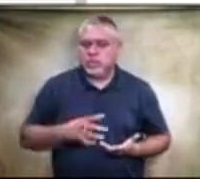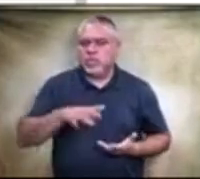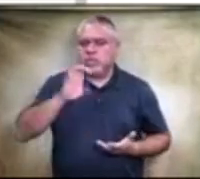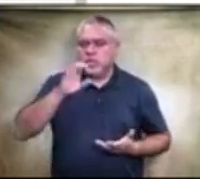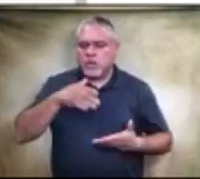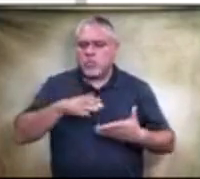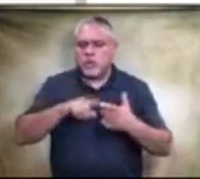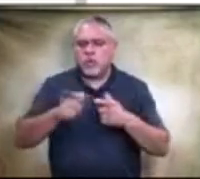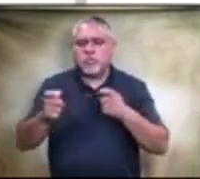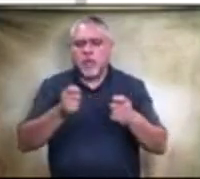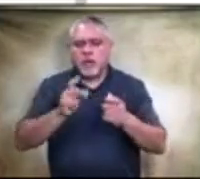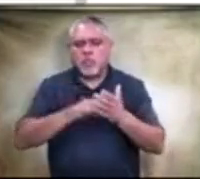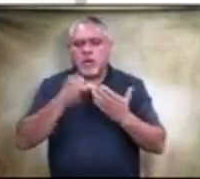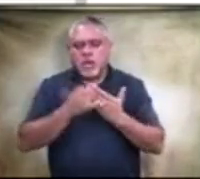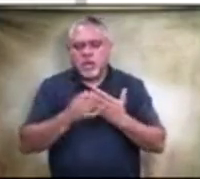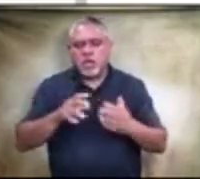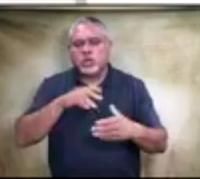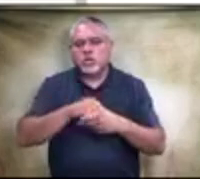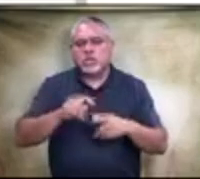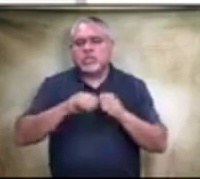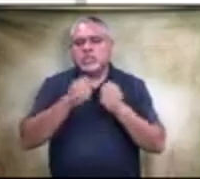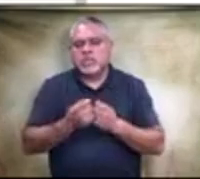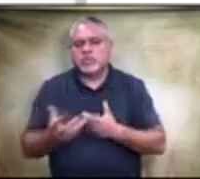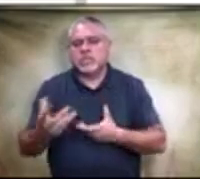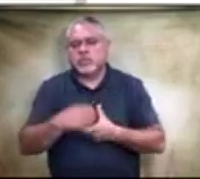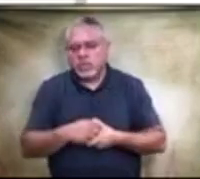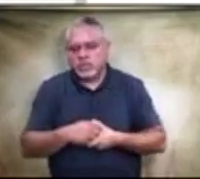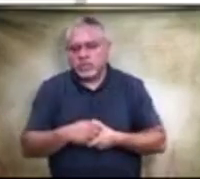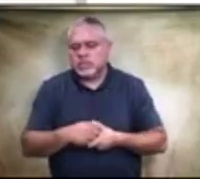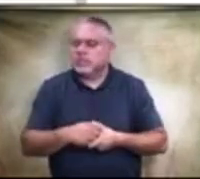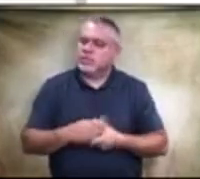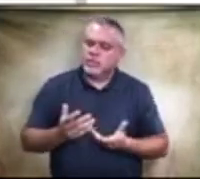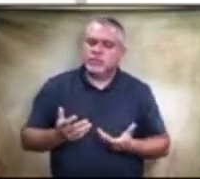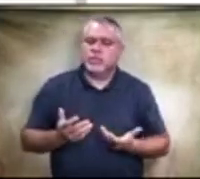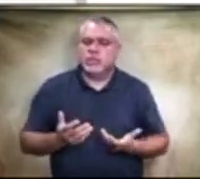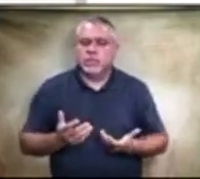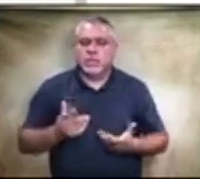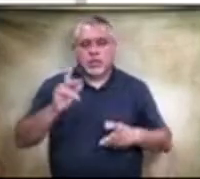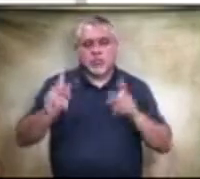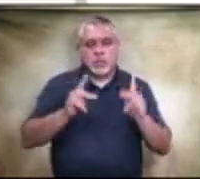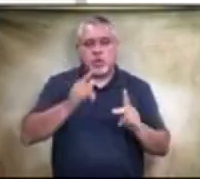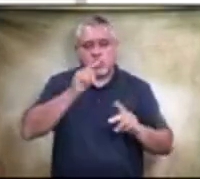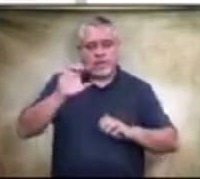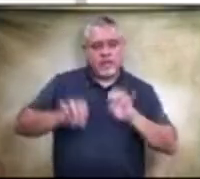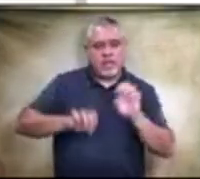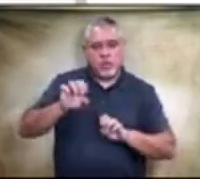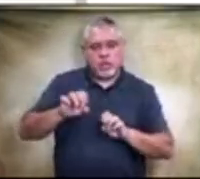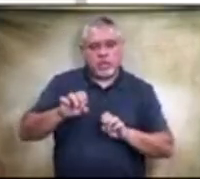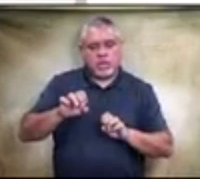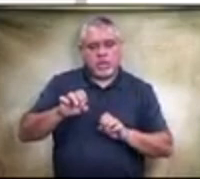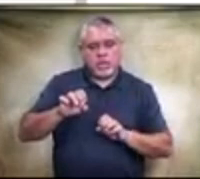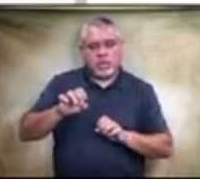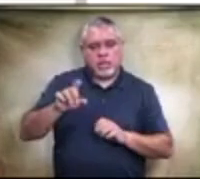projects, including team participation. Now, the people that are evaluating these, these